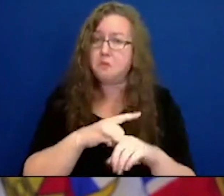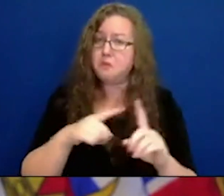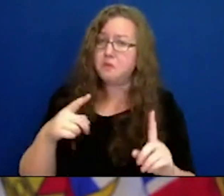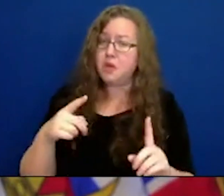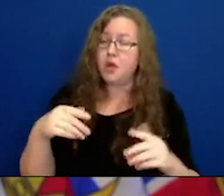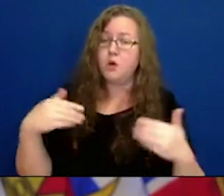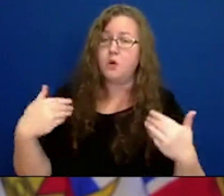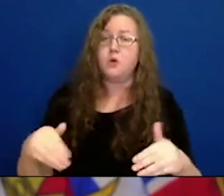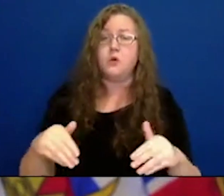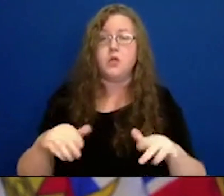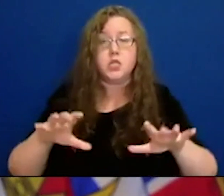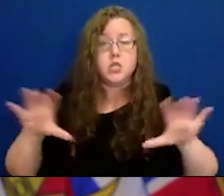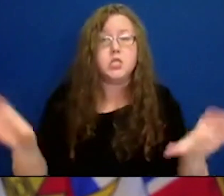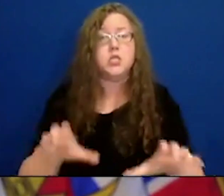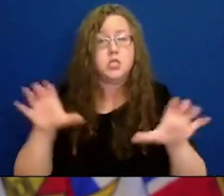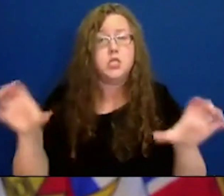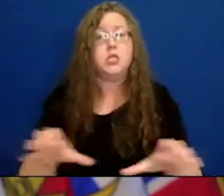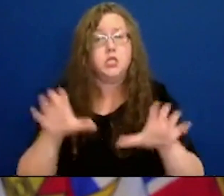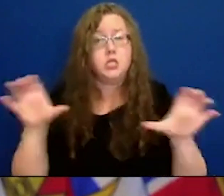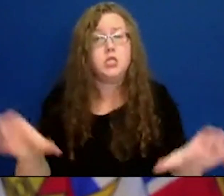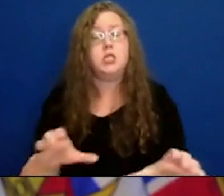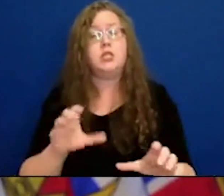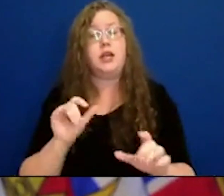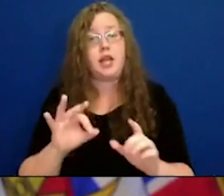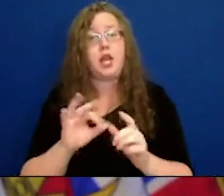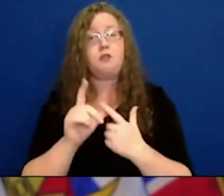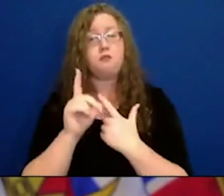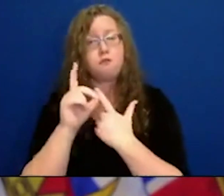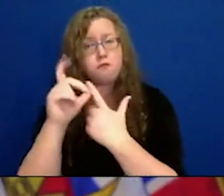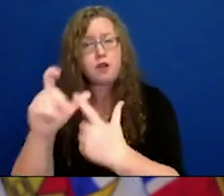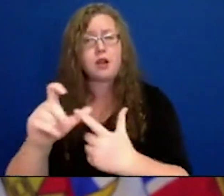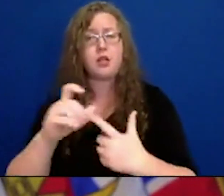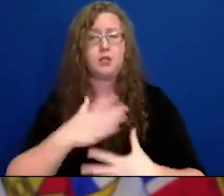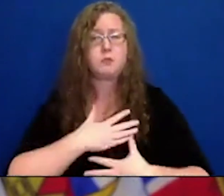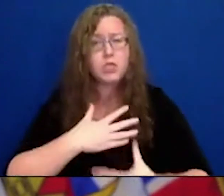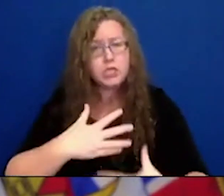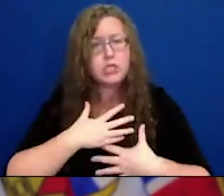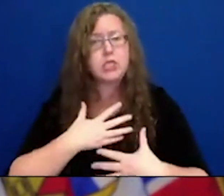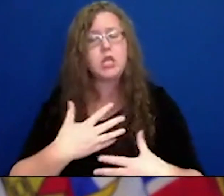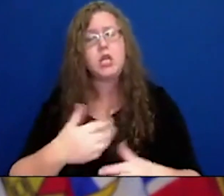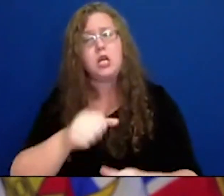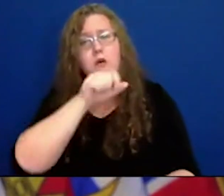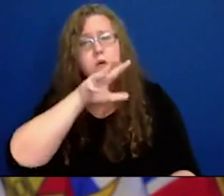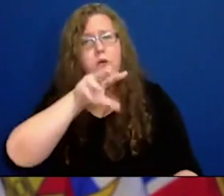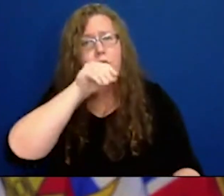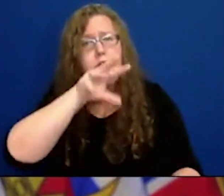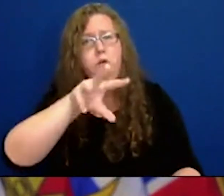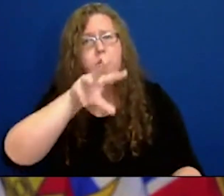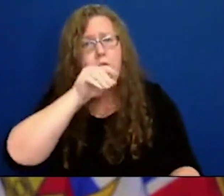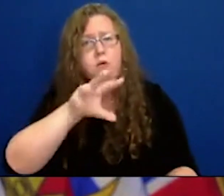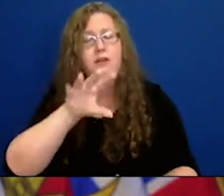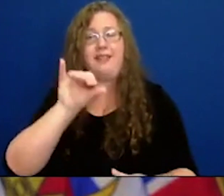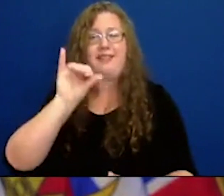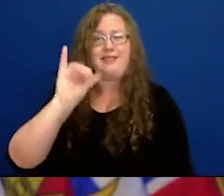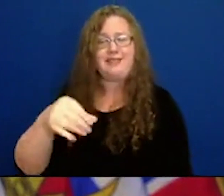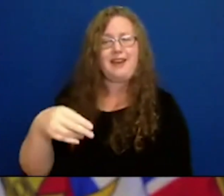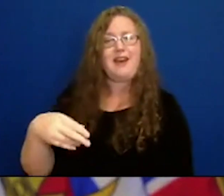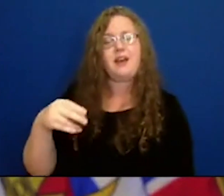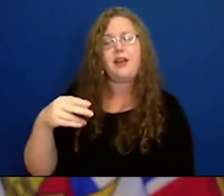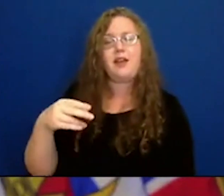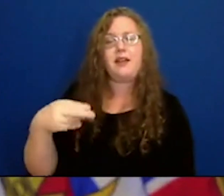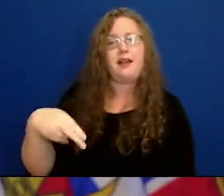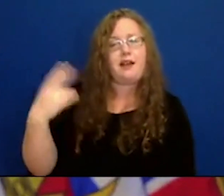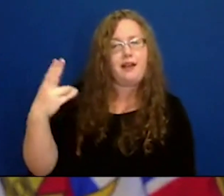those high intensity and this is what the team, our sports team has been working on. Looking at high intensity